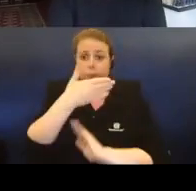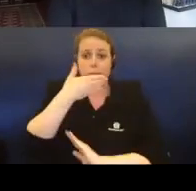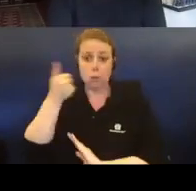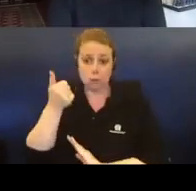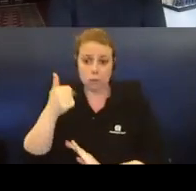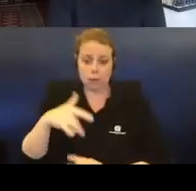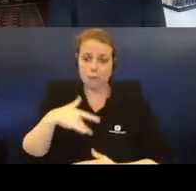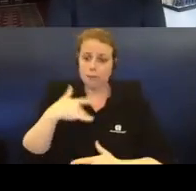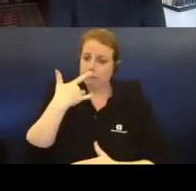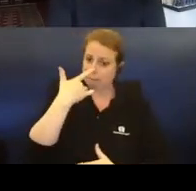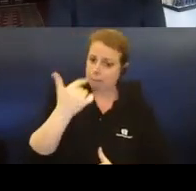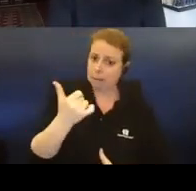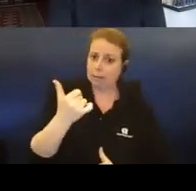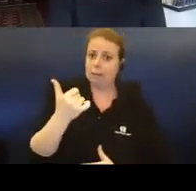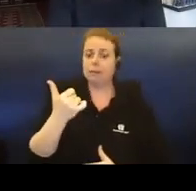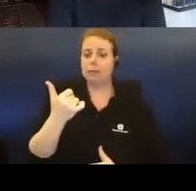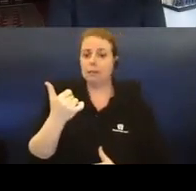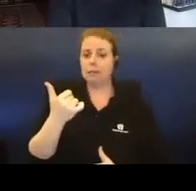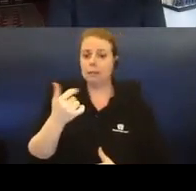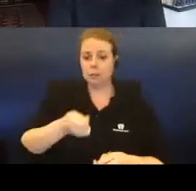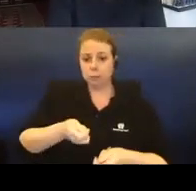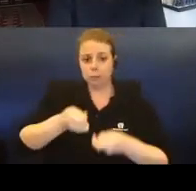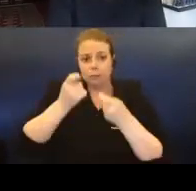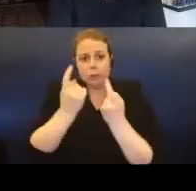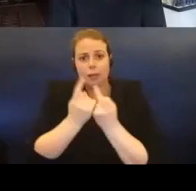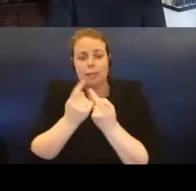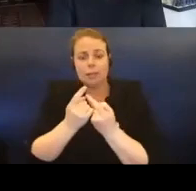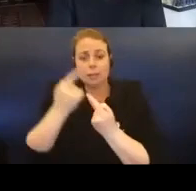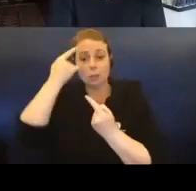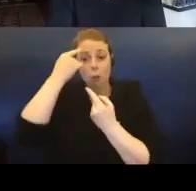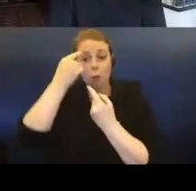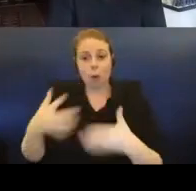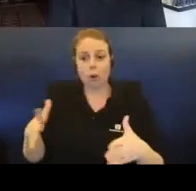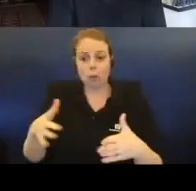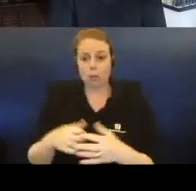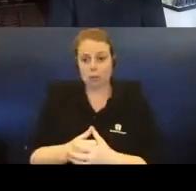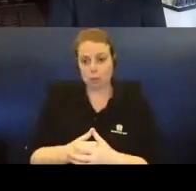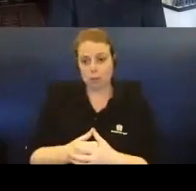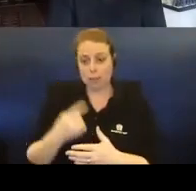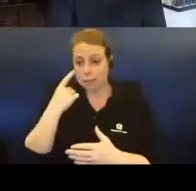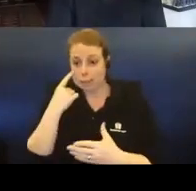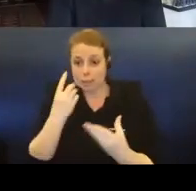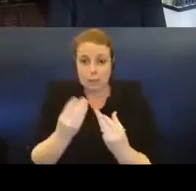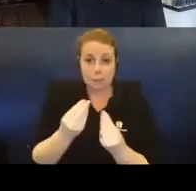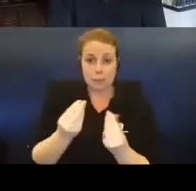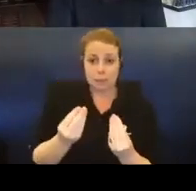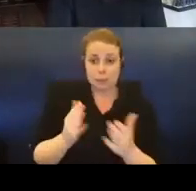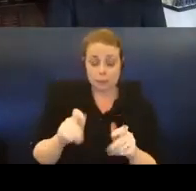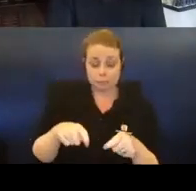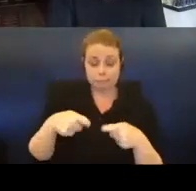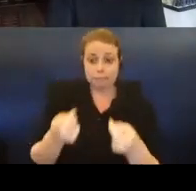to be able to revive things that have been lost and to be able to see those materials to contribute